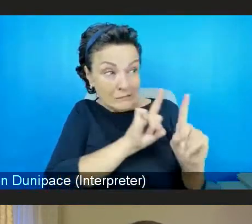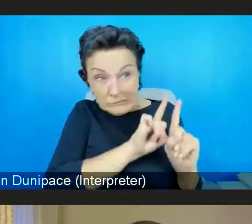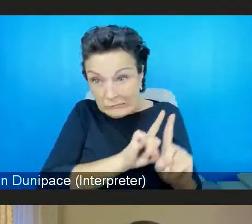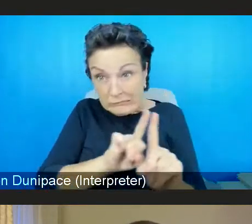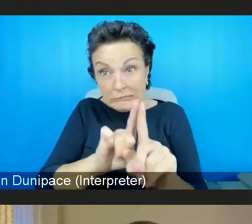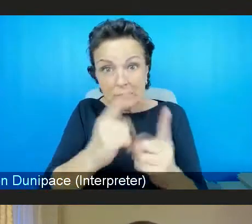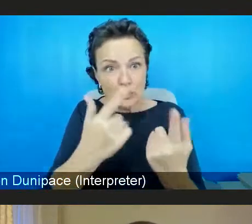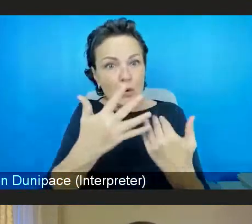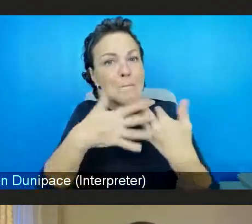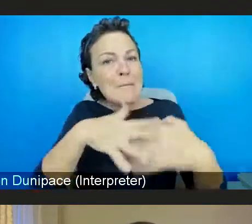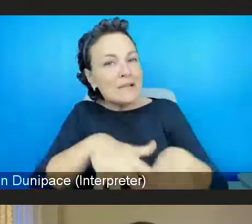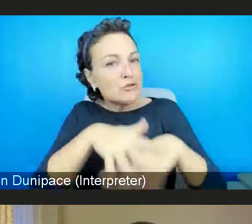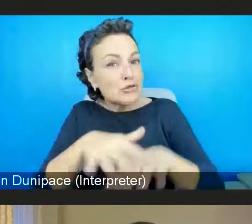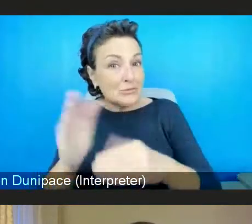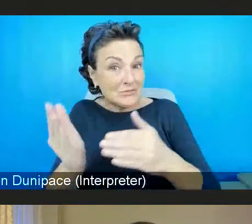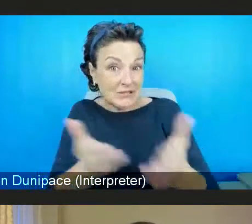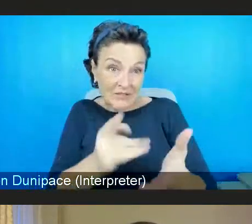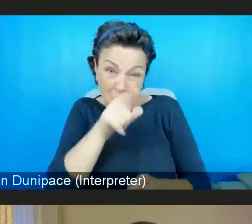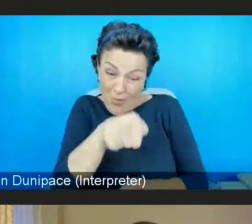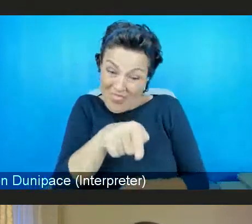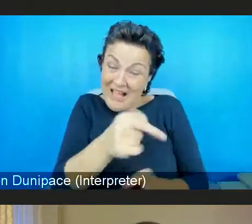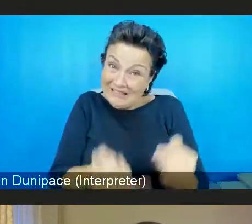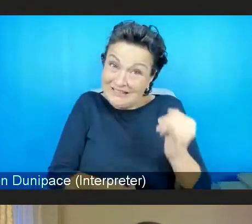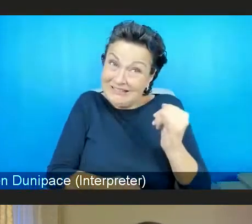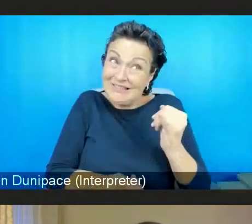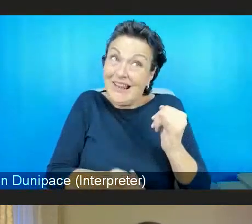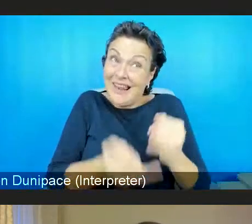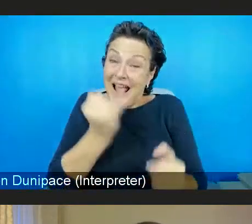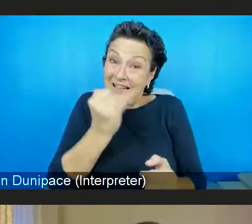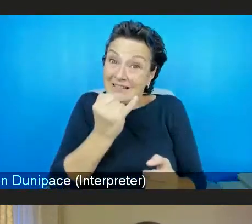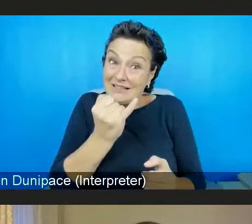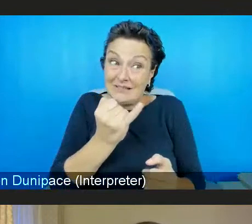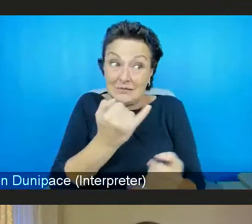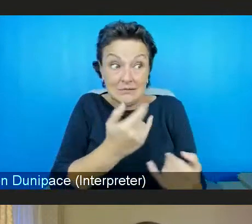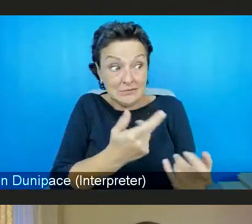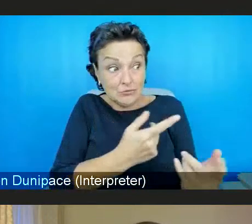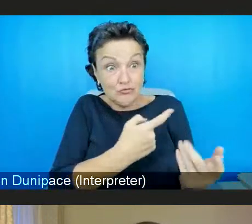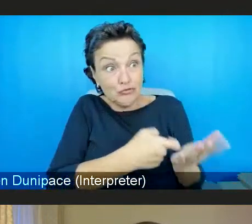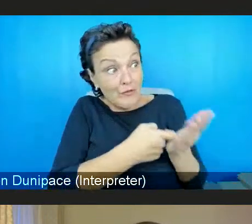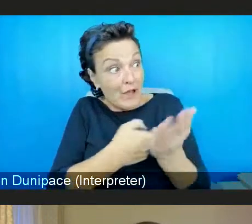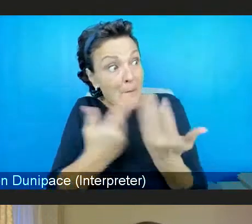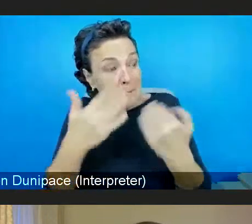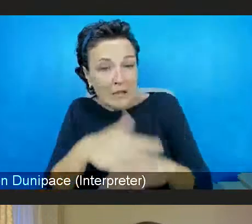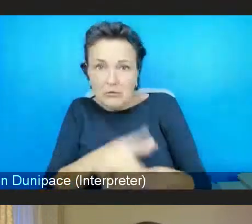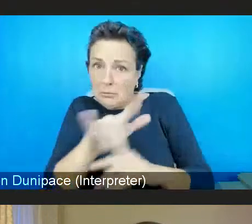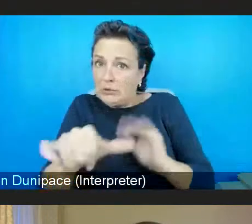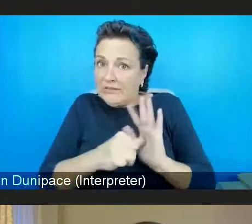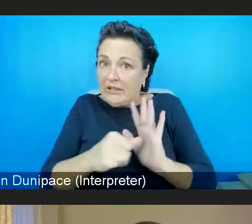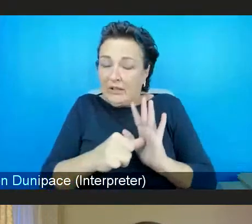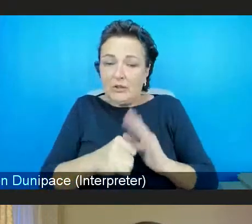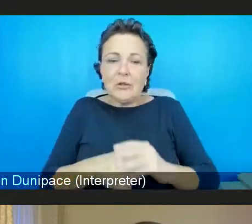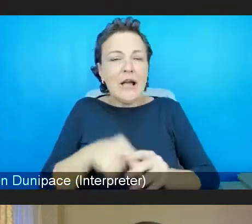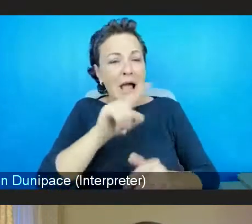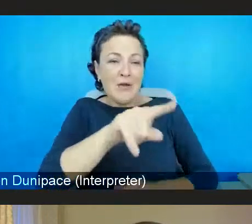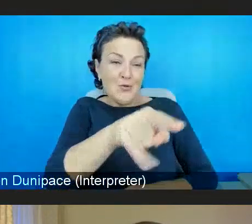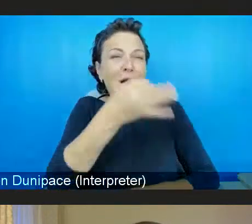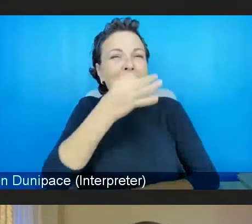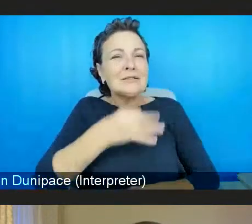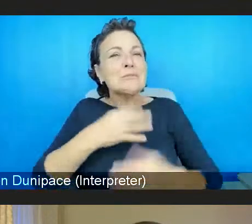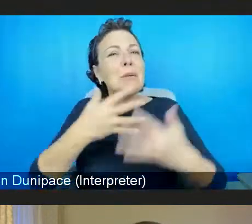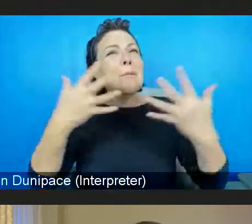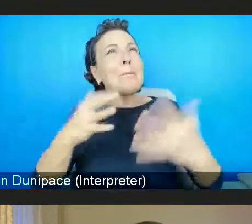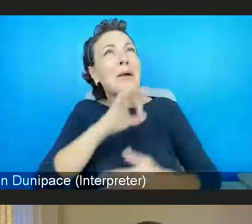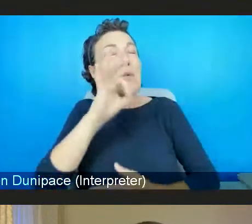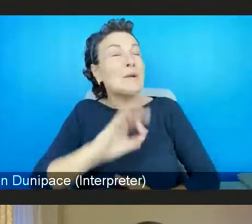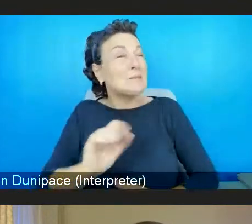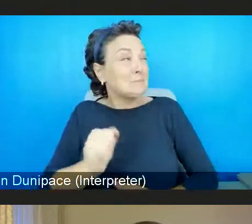challenging for us. So just turning to your question now, which, as Mark said, is a really big question, what would our three point